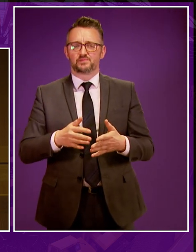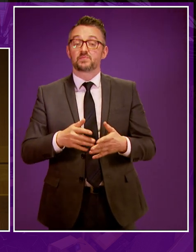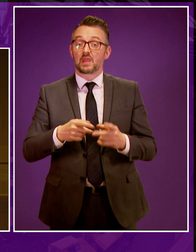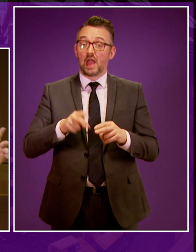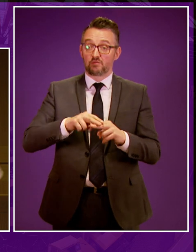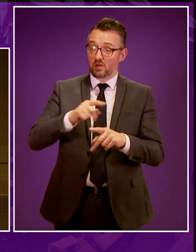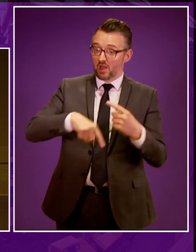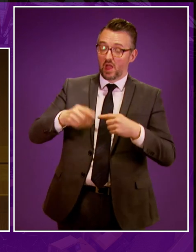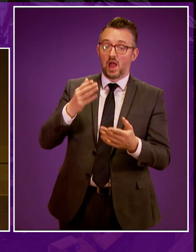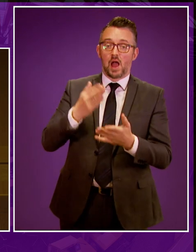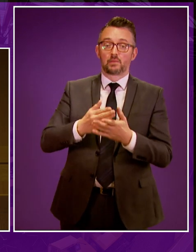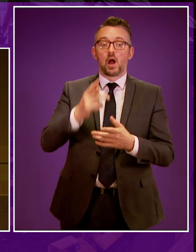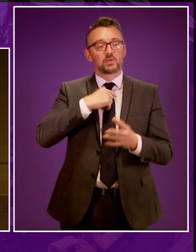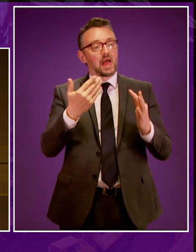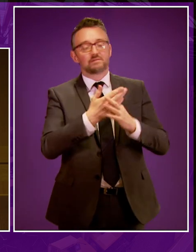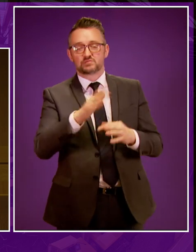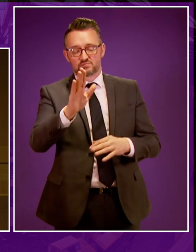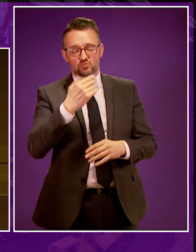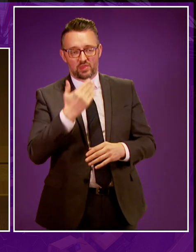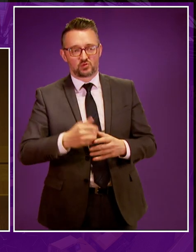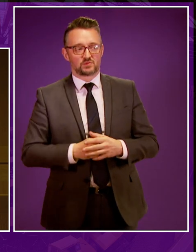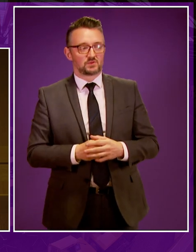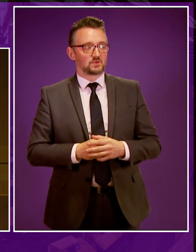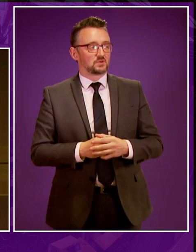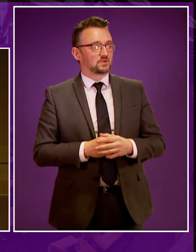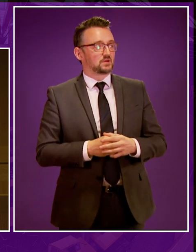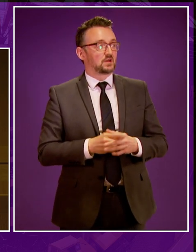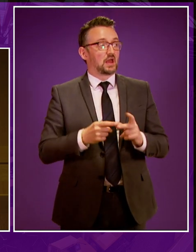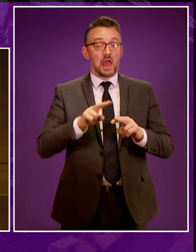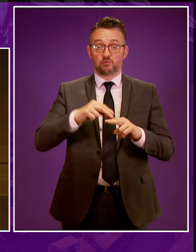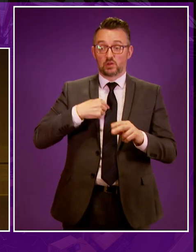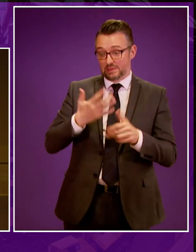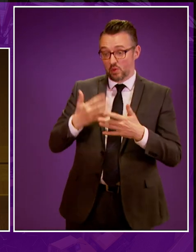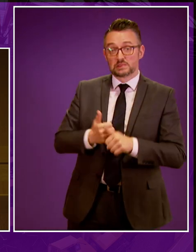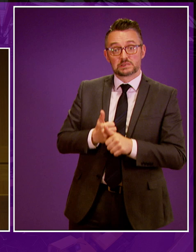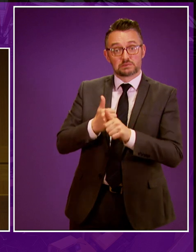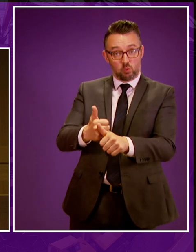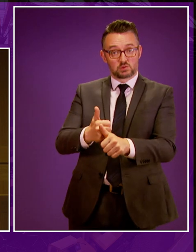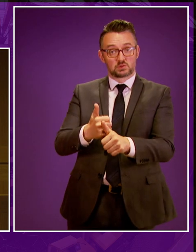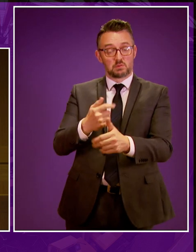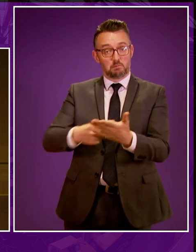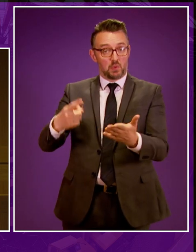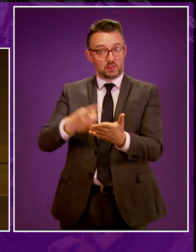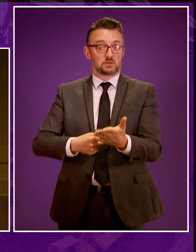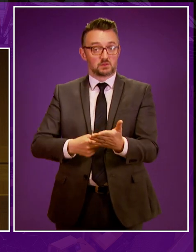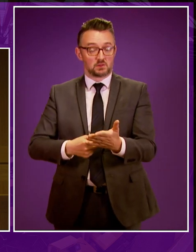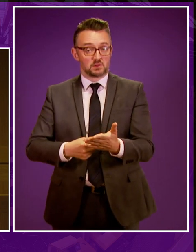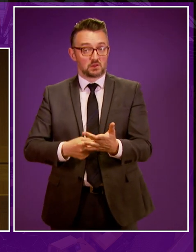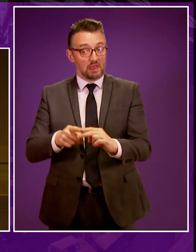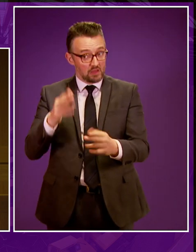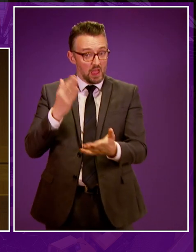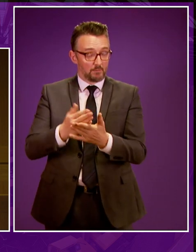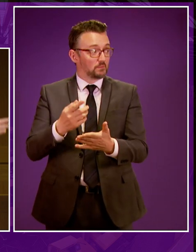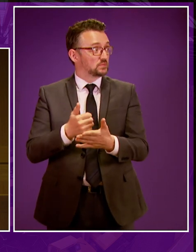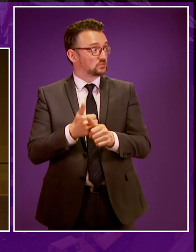Well, if we are, no thank you. Well, if we're now, if we're now in favour of a ban, if we're now in favour of a ban,